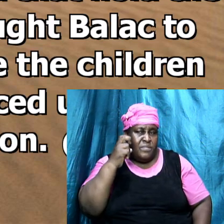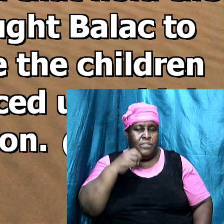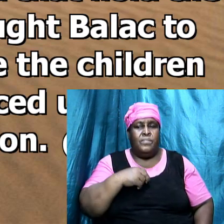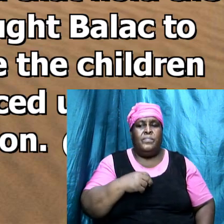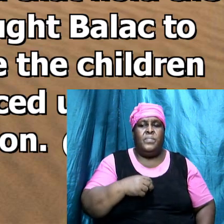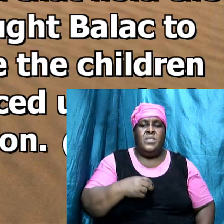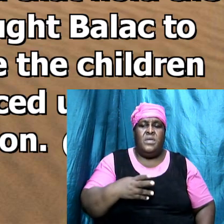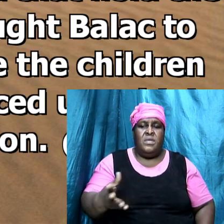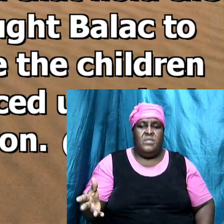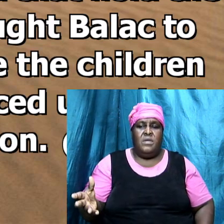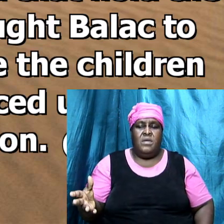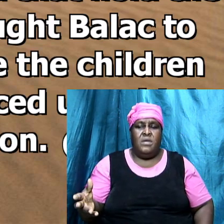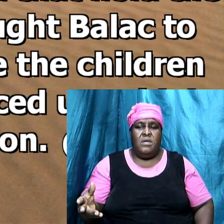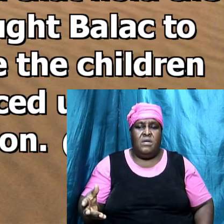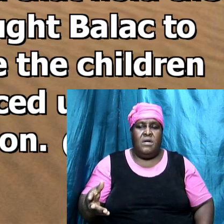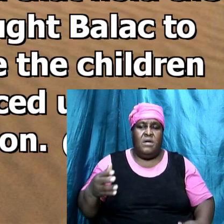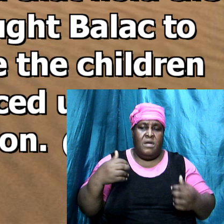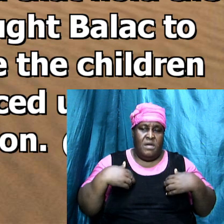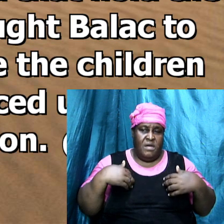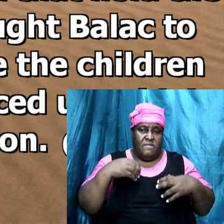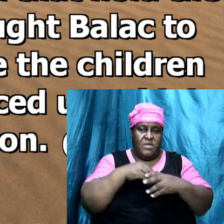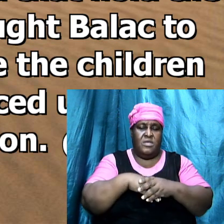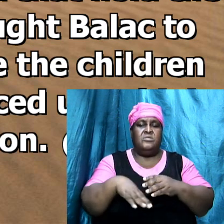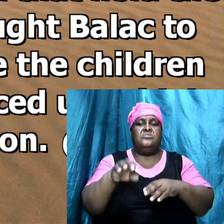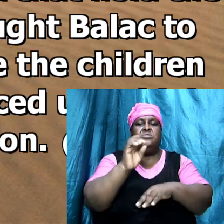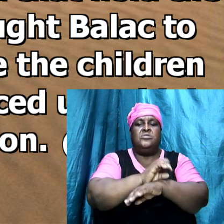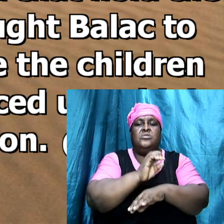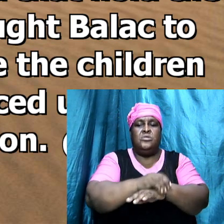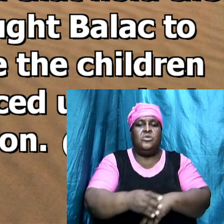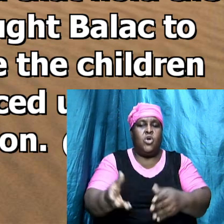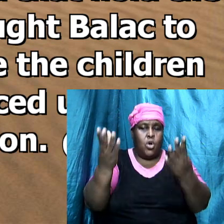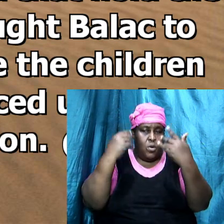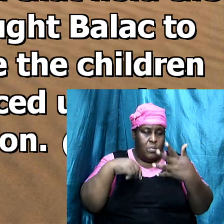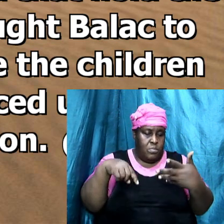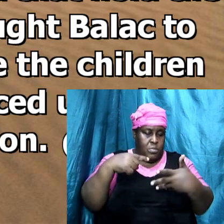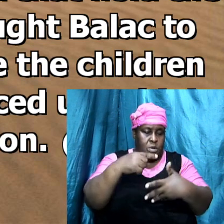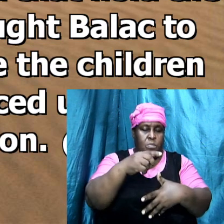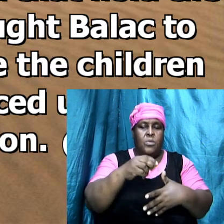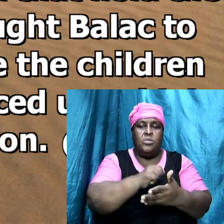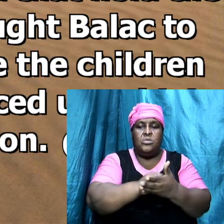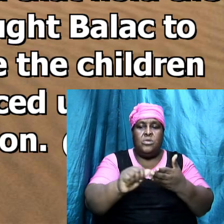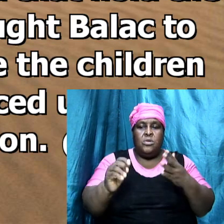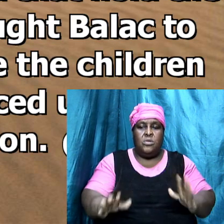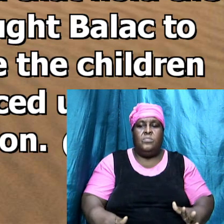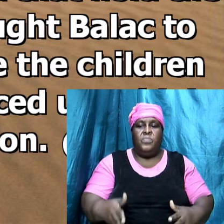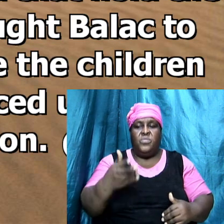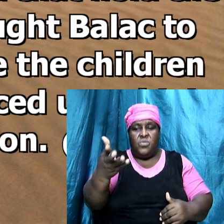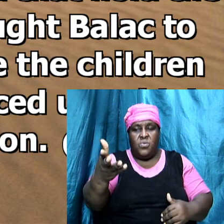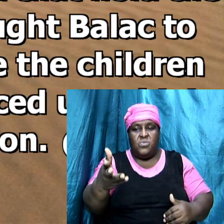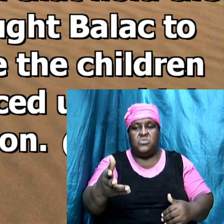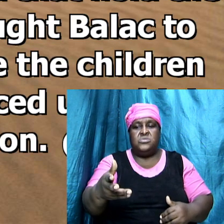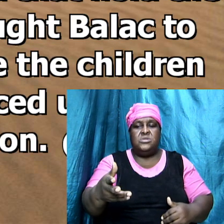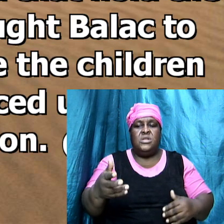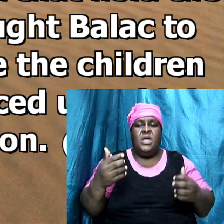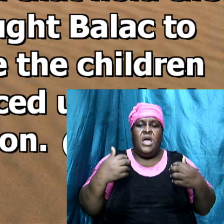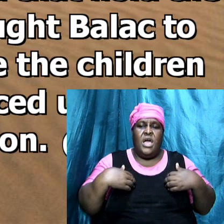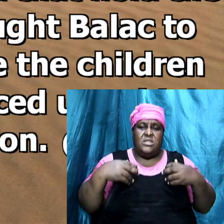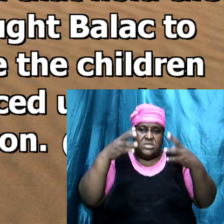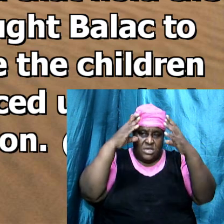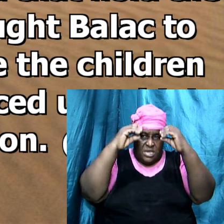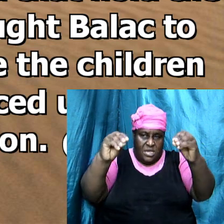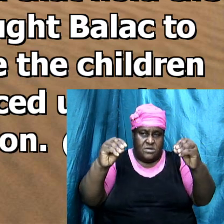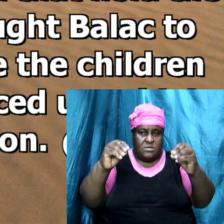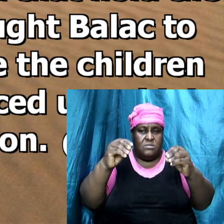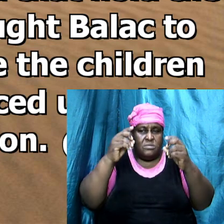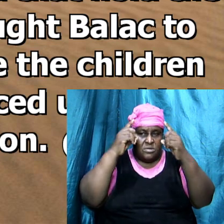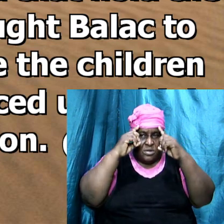in the church come among the saints those that hold the doctrine of Balaam and taught